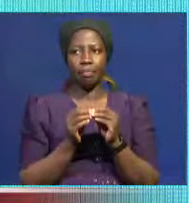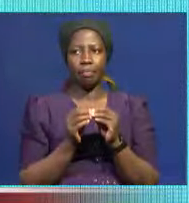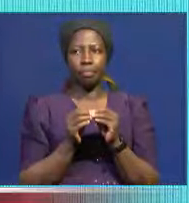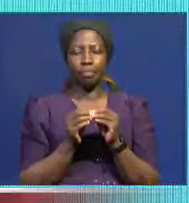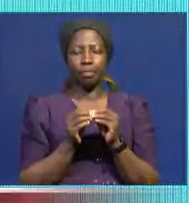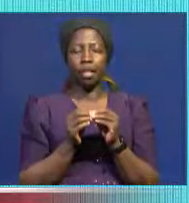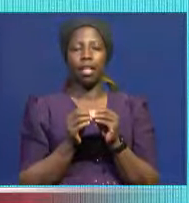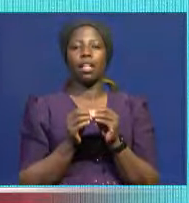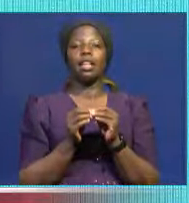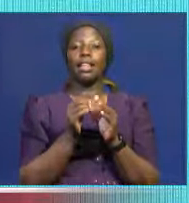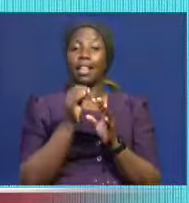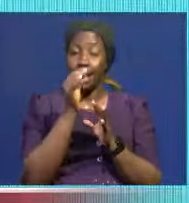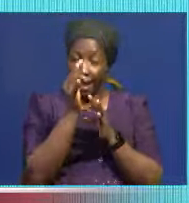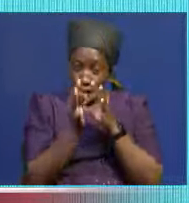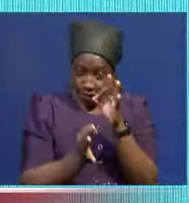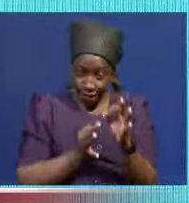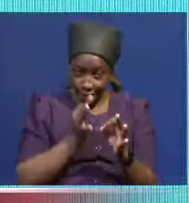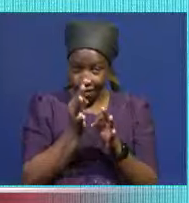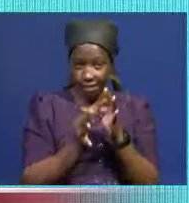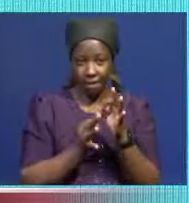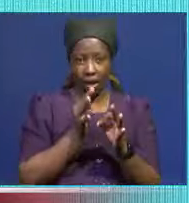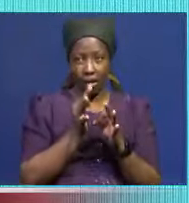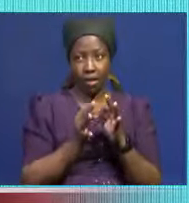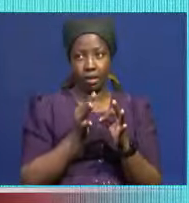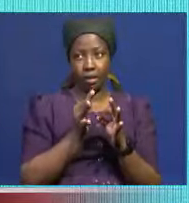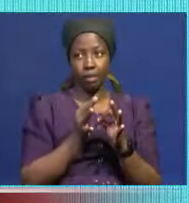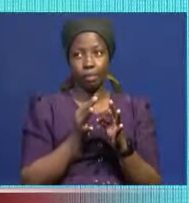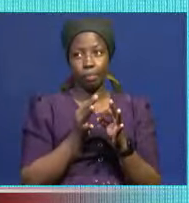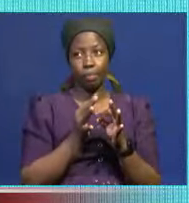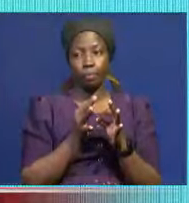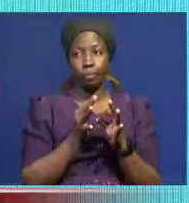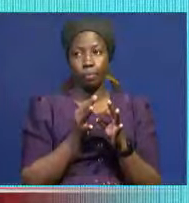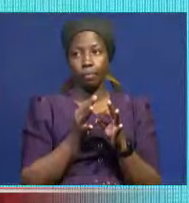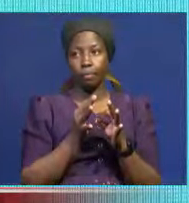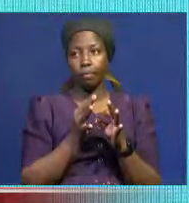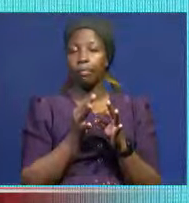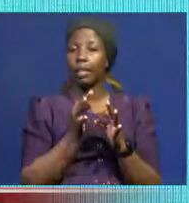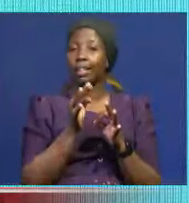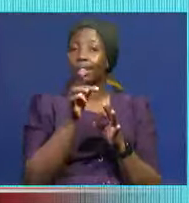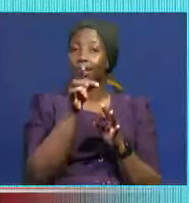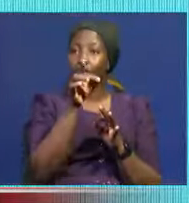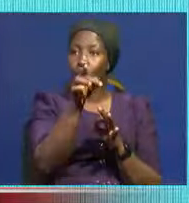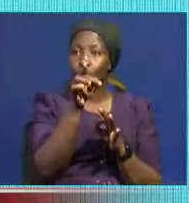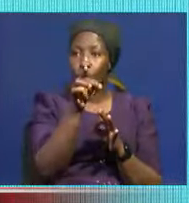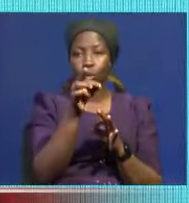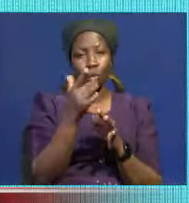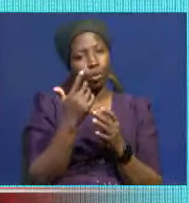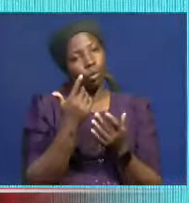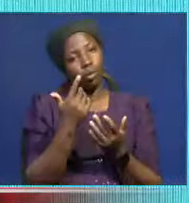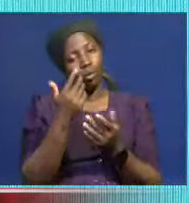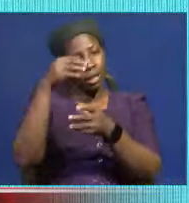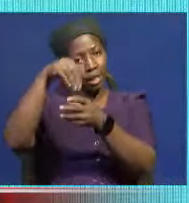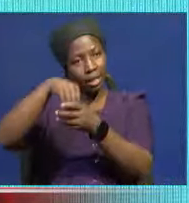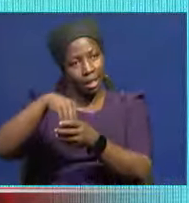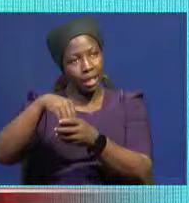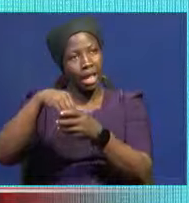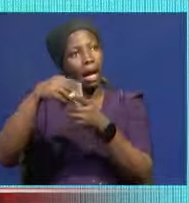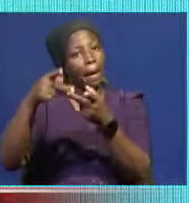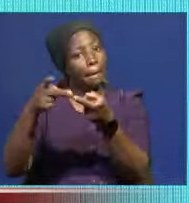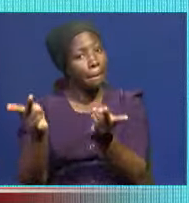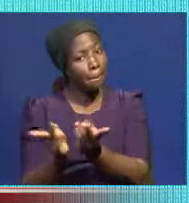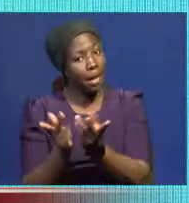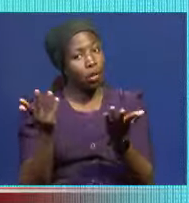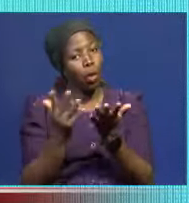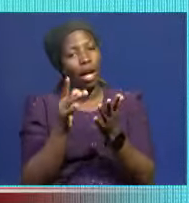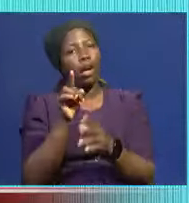In the event that you are in a place where